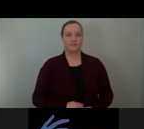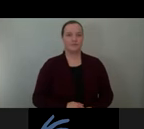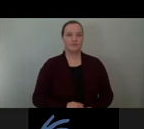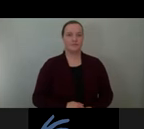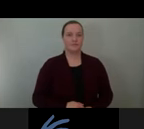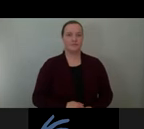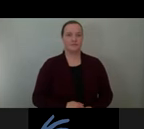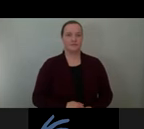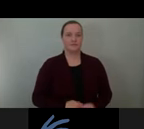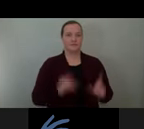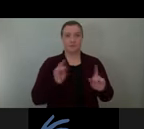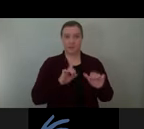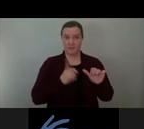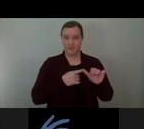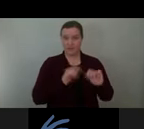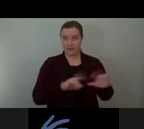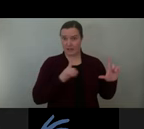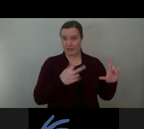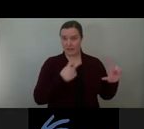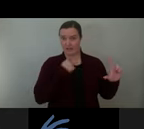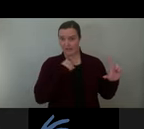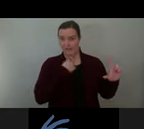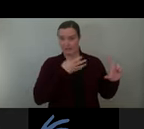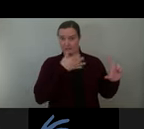Was that the first slide? I was still stuck on the whole time?